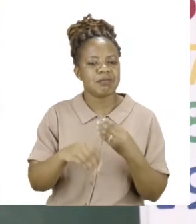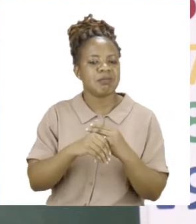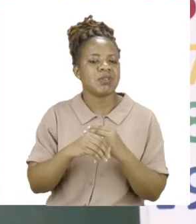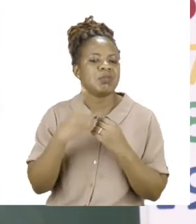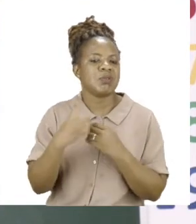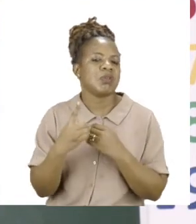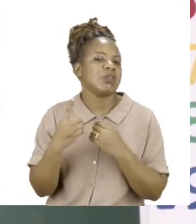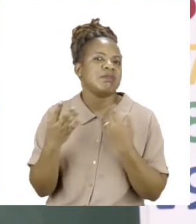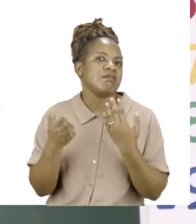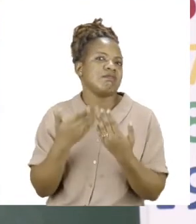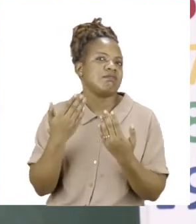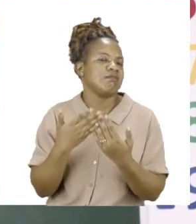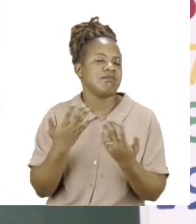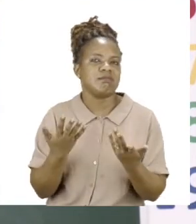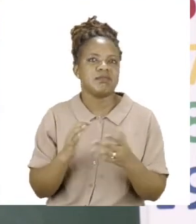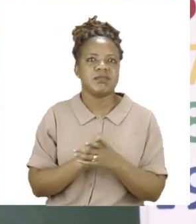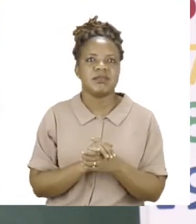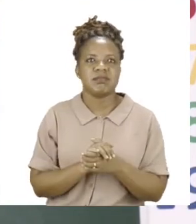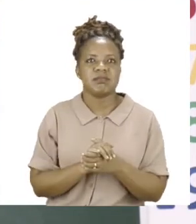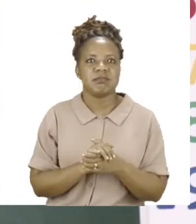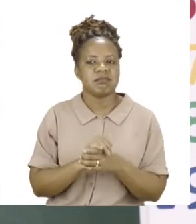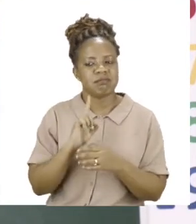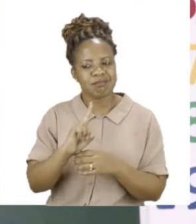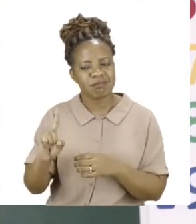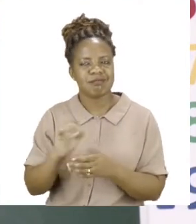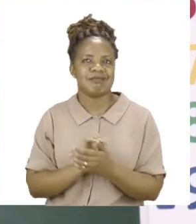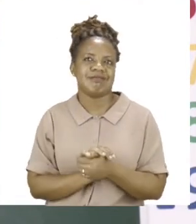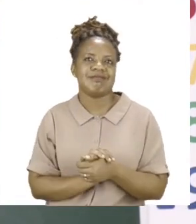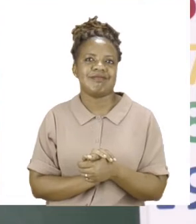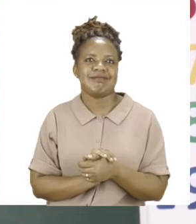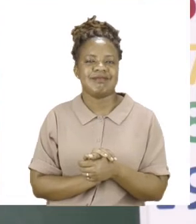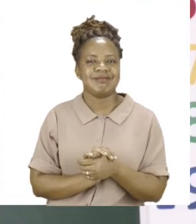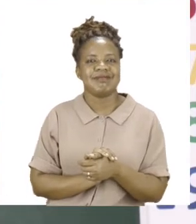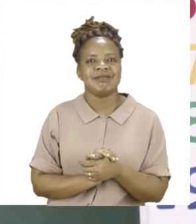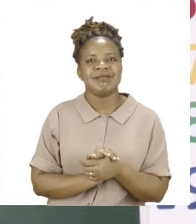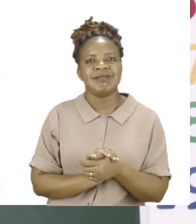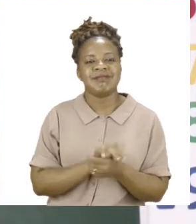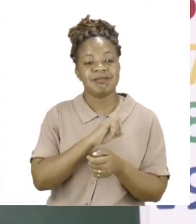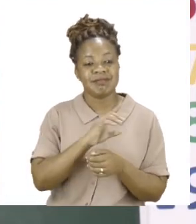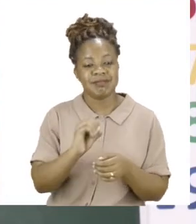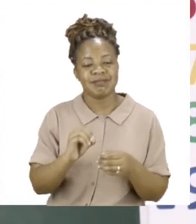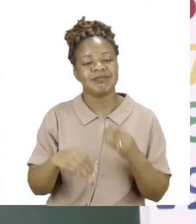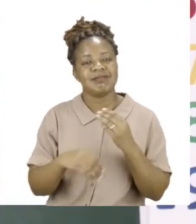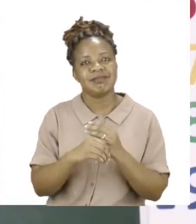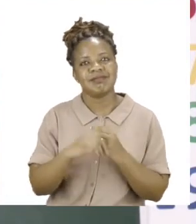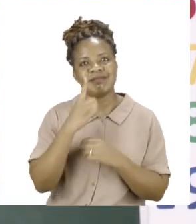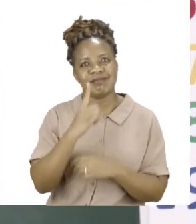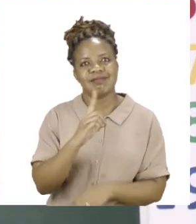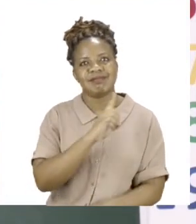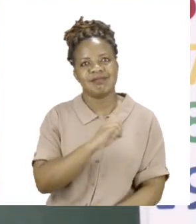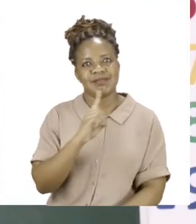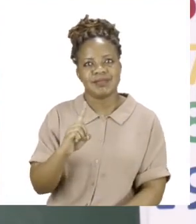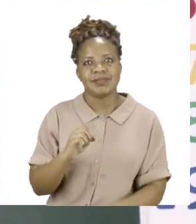one, my dear children, is good job, 11. So we're going to write the